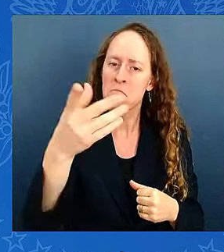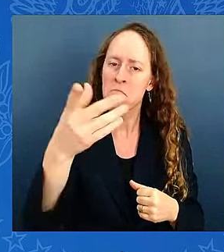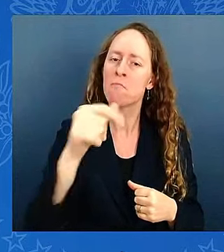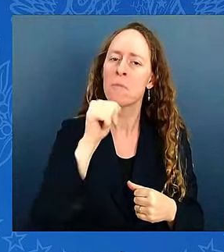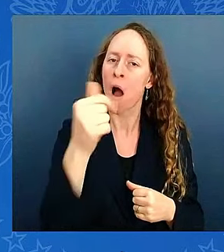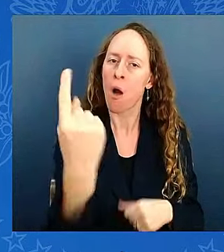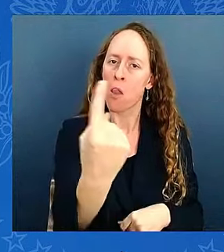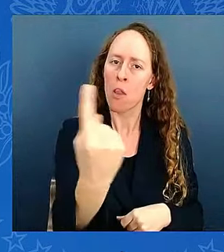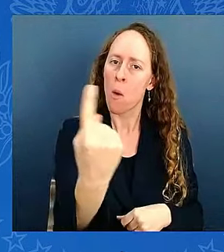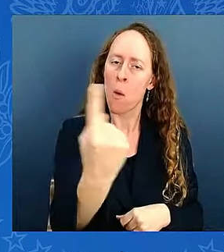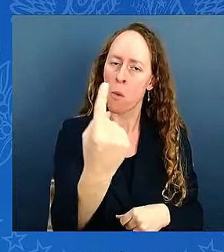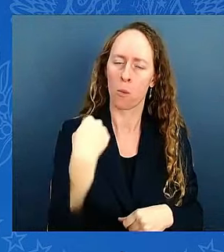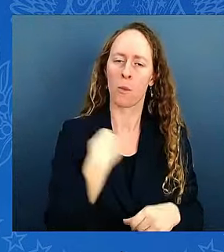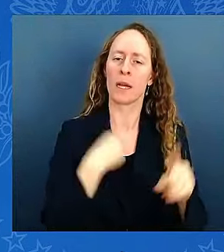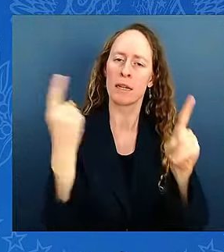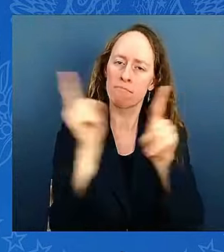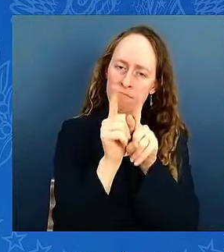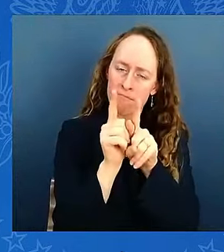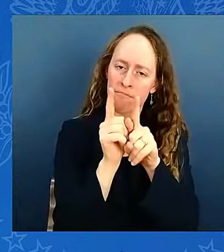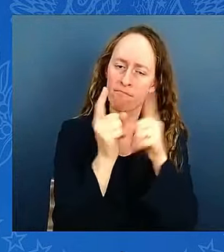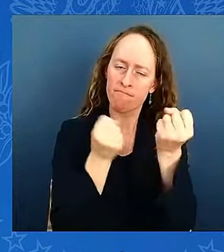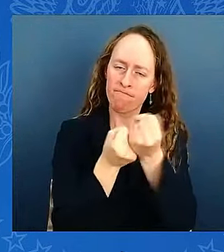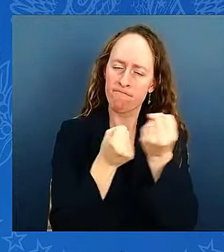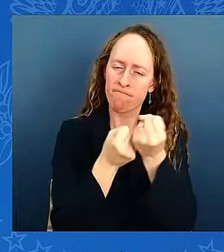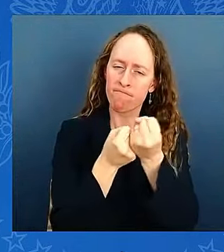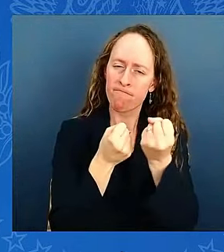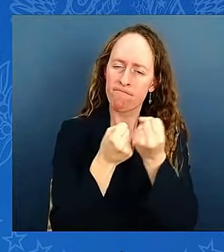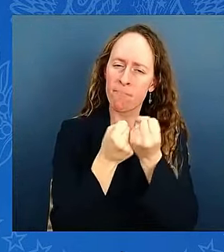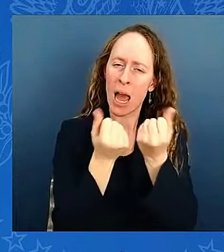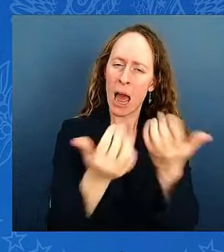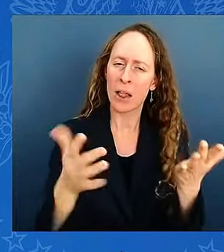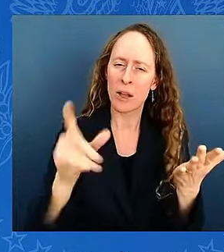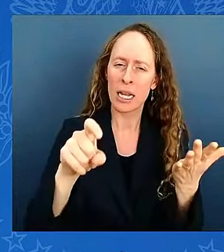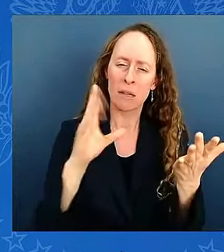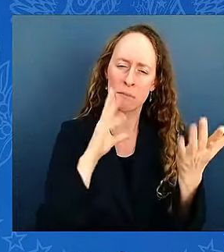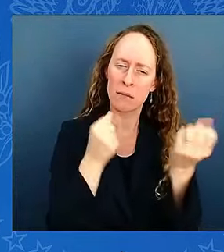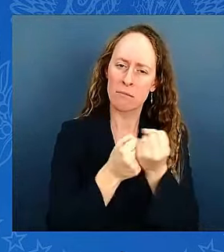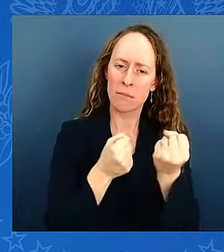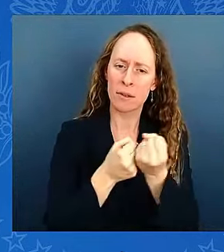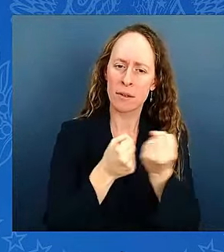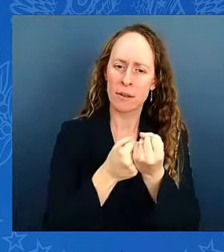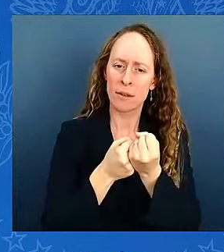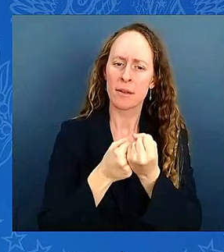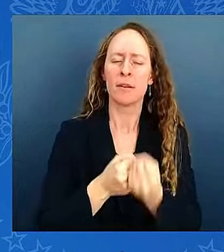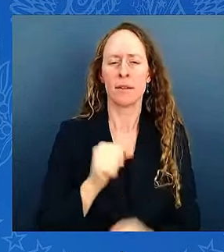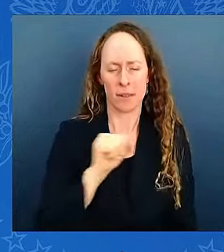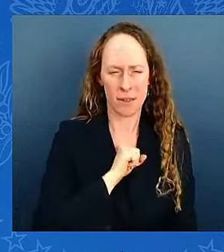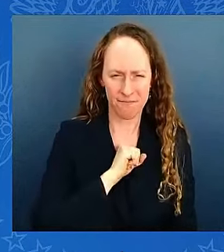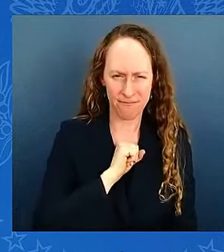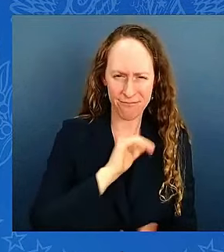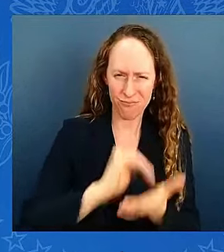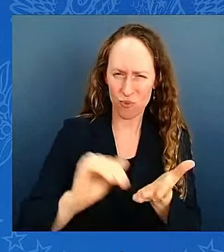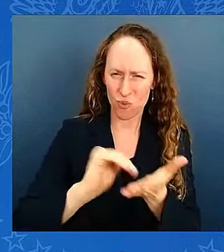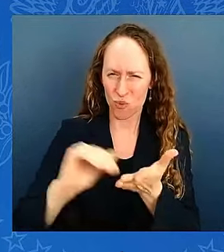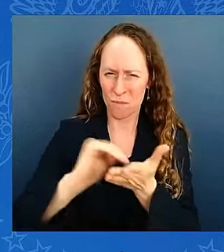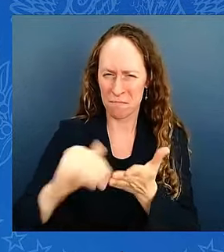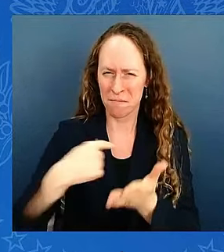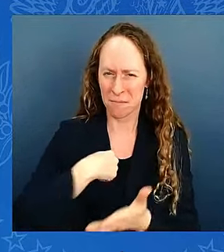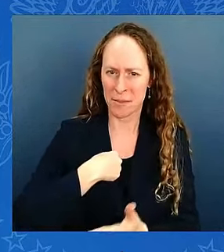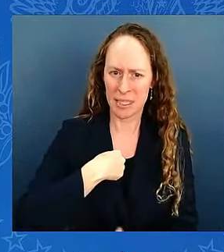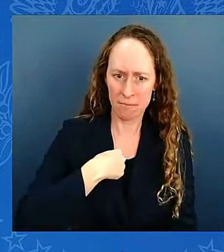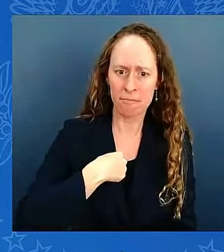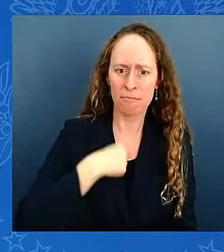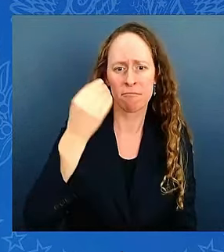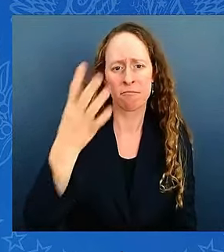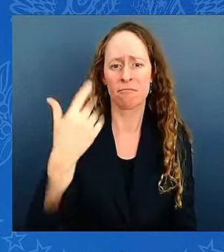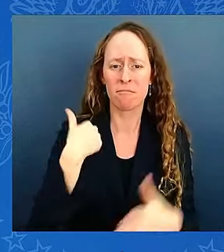takes. For the sake of yourselves, excuse me, and your families, I urge everyone, every return of the communities and